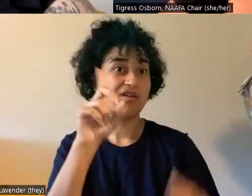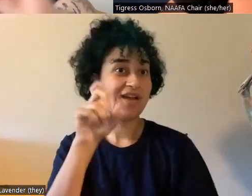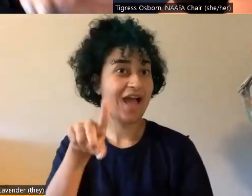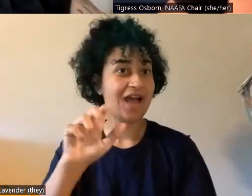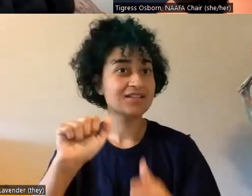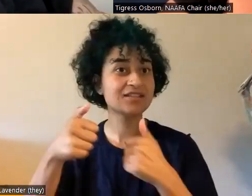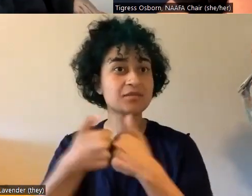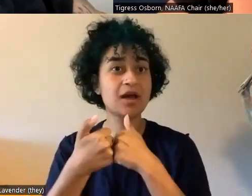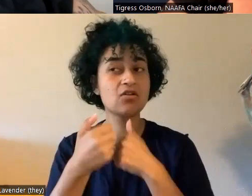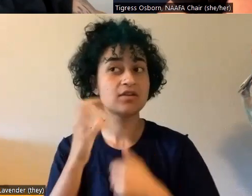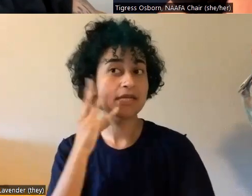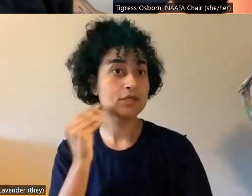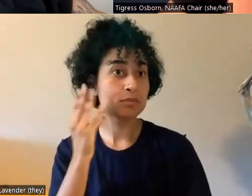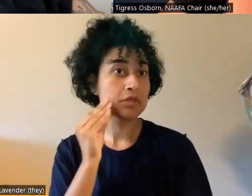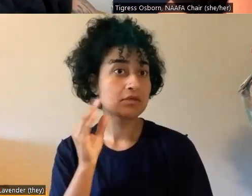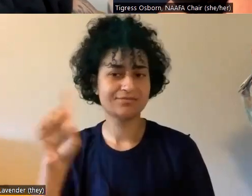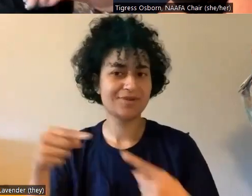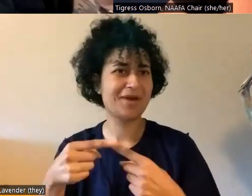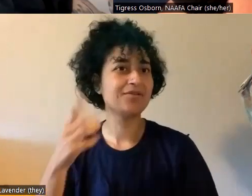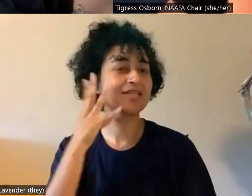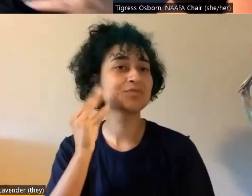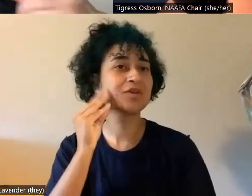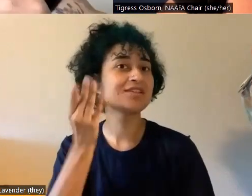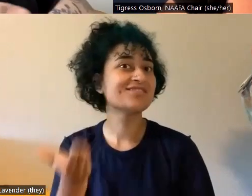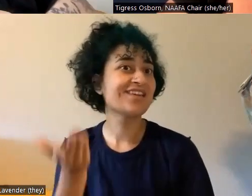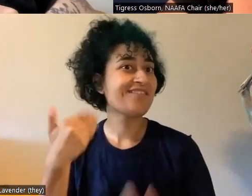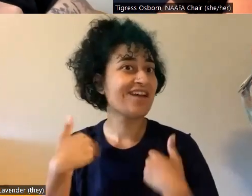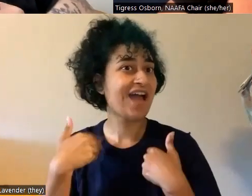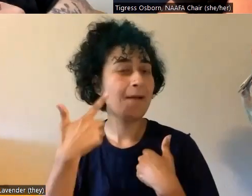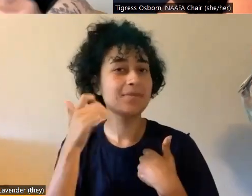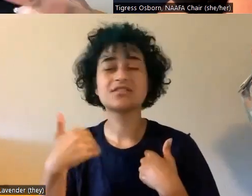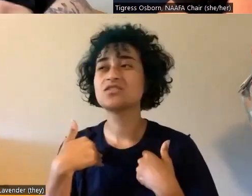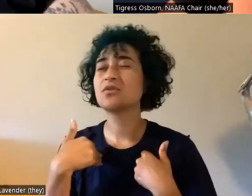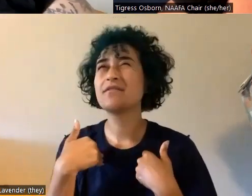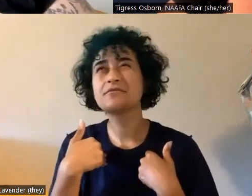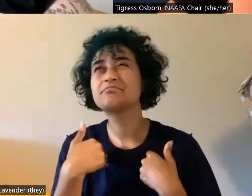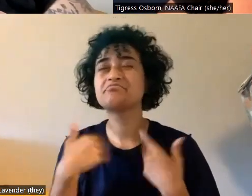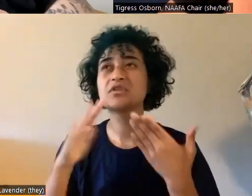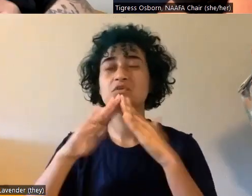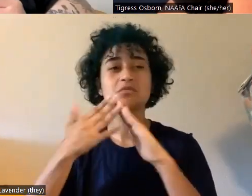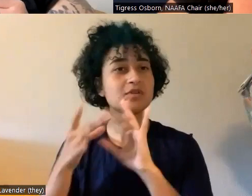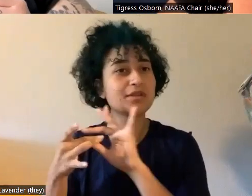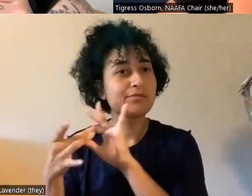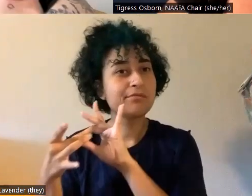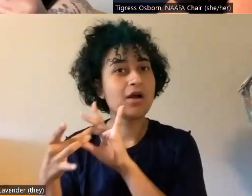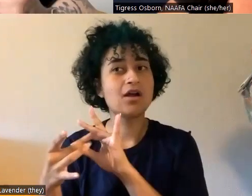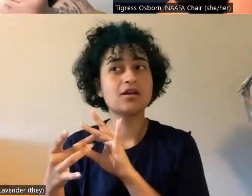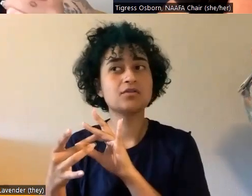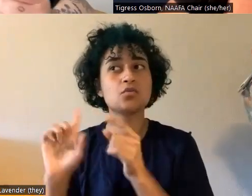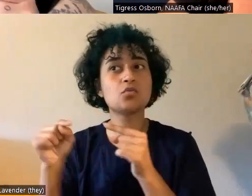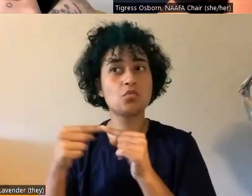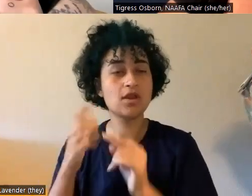an experience they've had because there is this community bond in the experience of being fat and